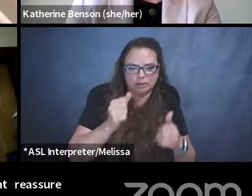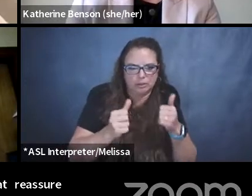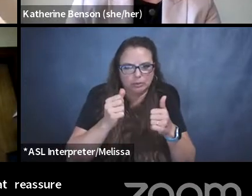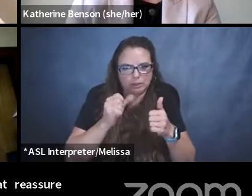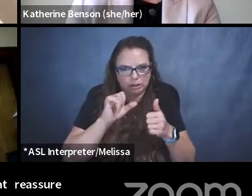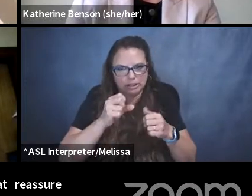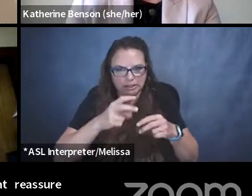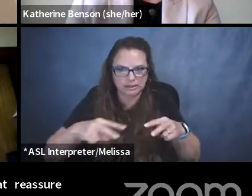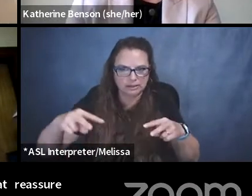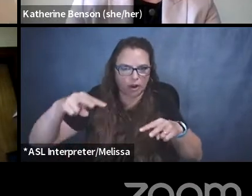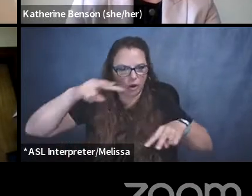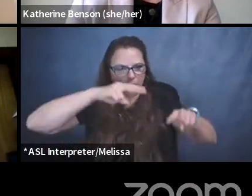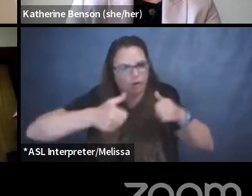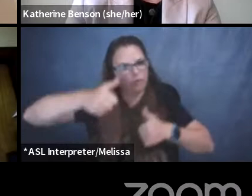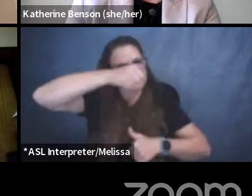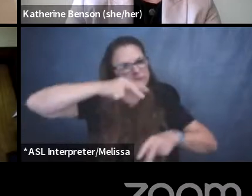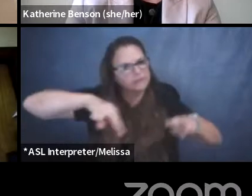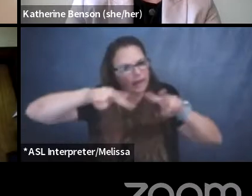RCMP.